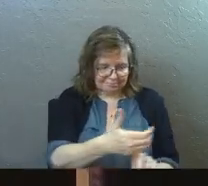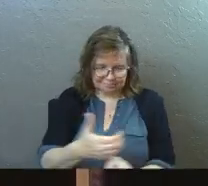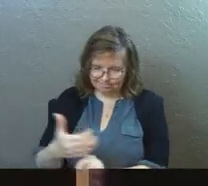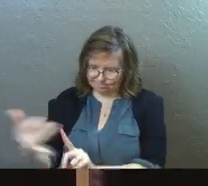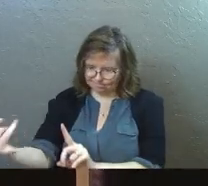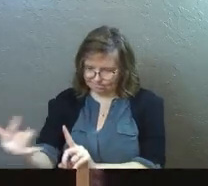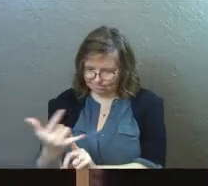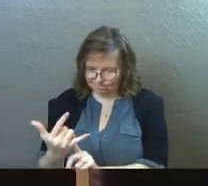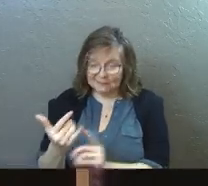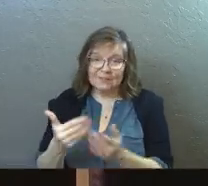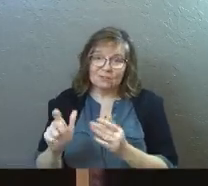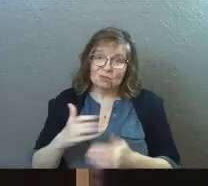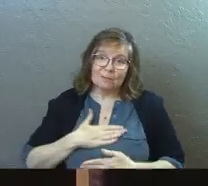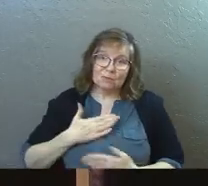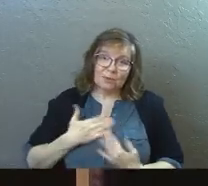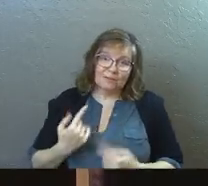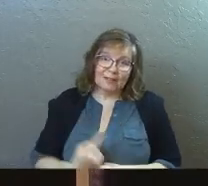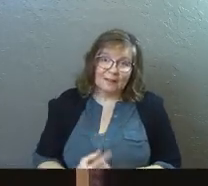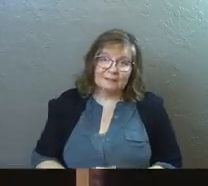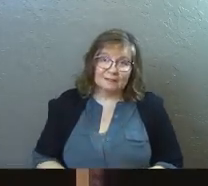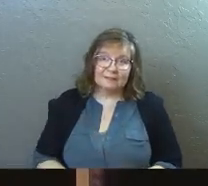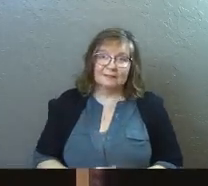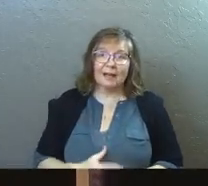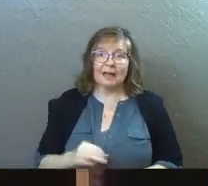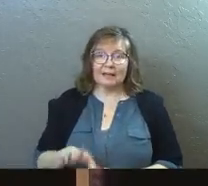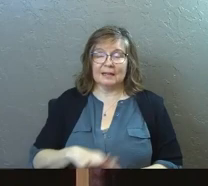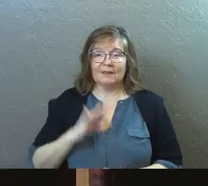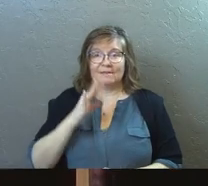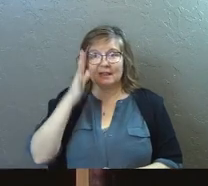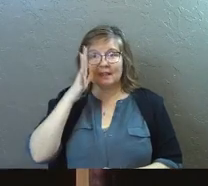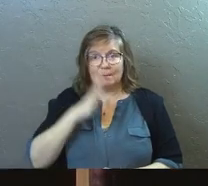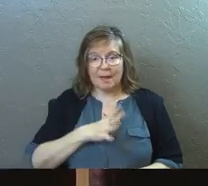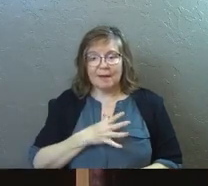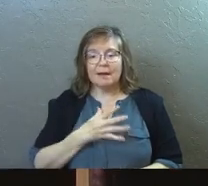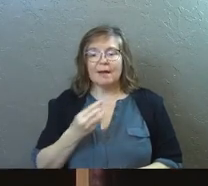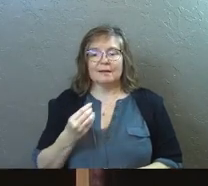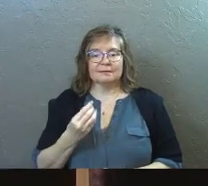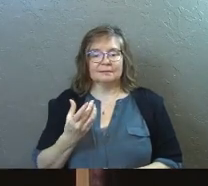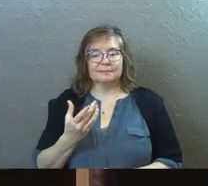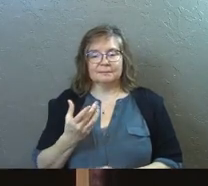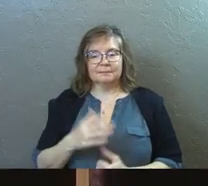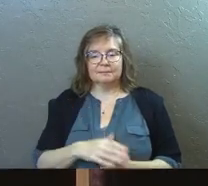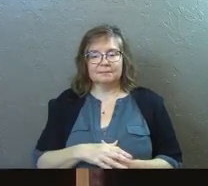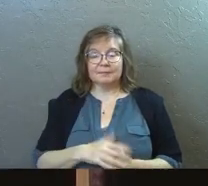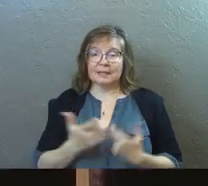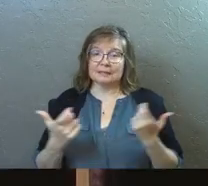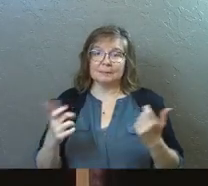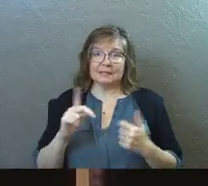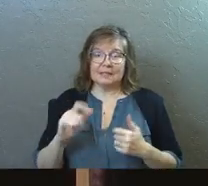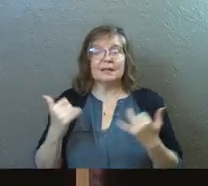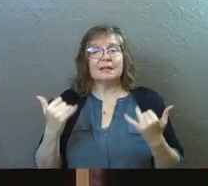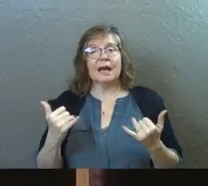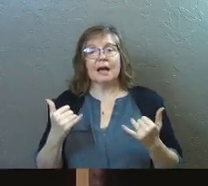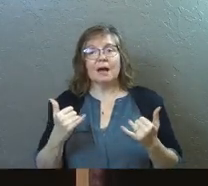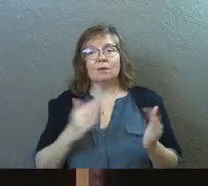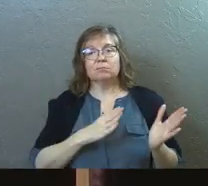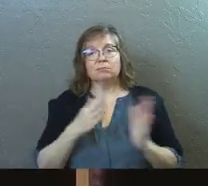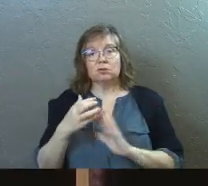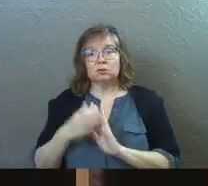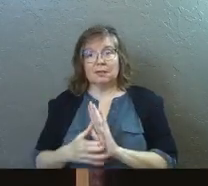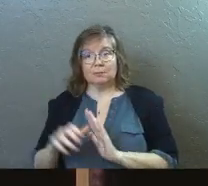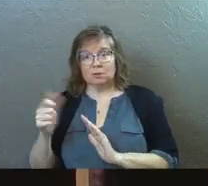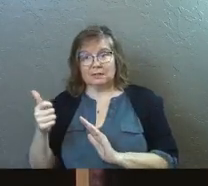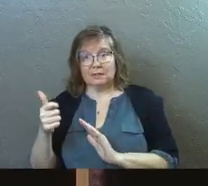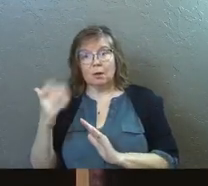day, even though it should have been a joyful day. And he finds the man and it's a big deal. Now we're going to go into 10